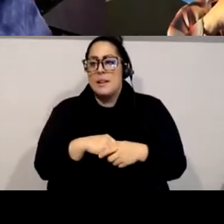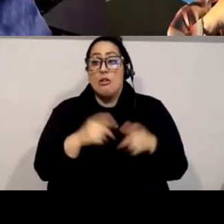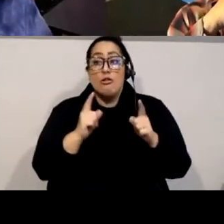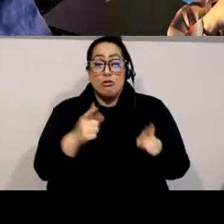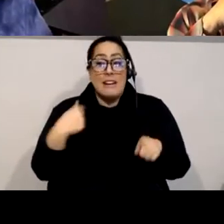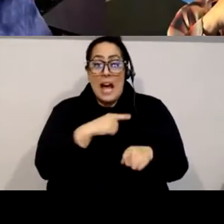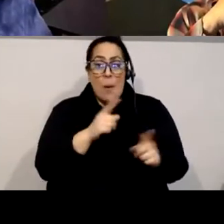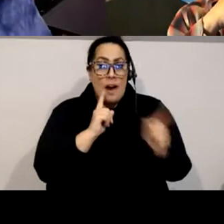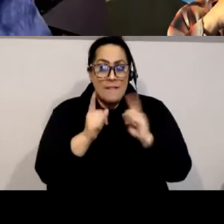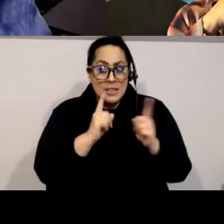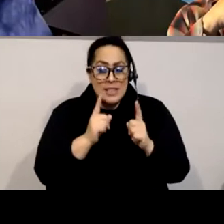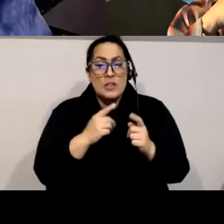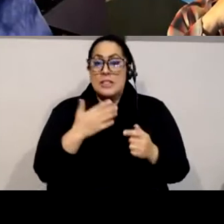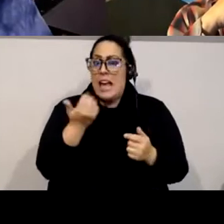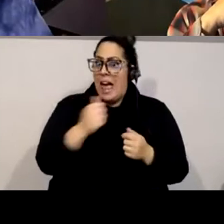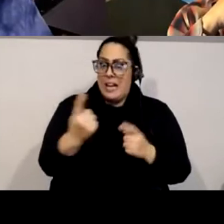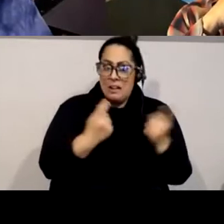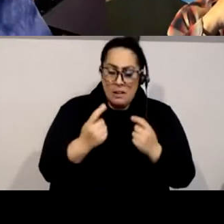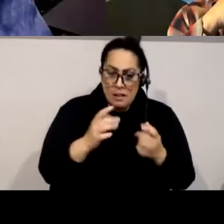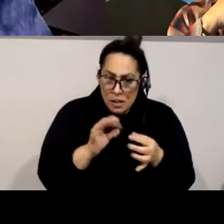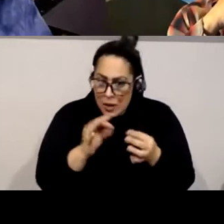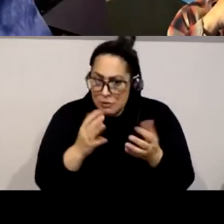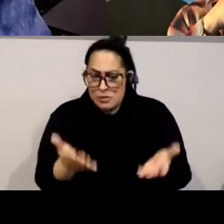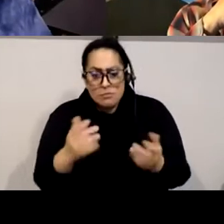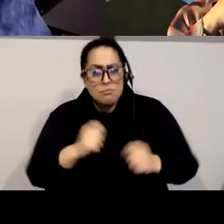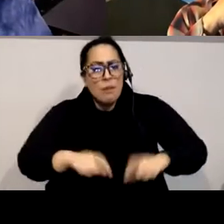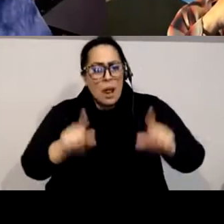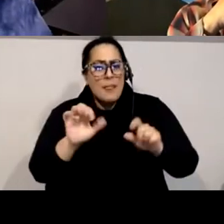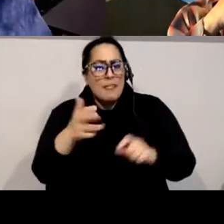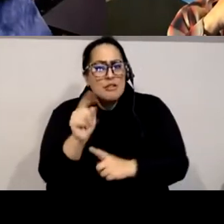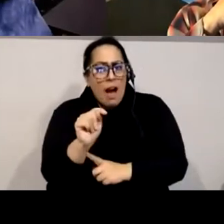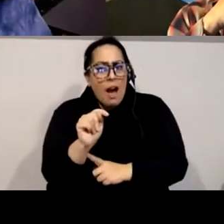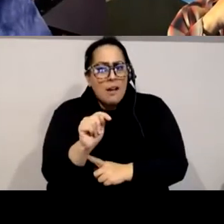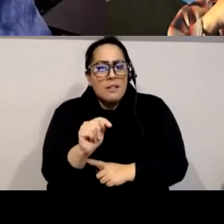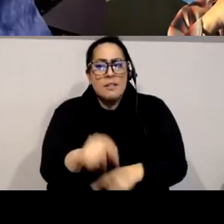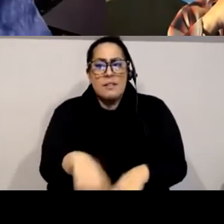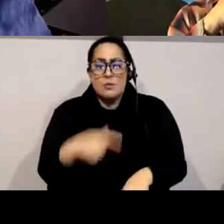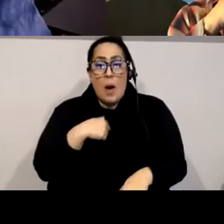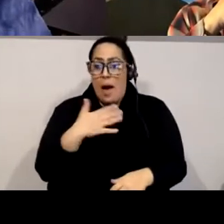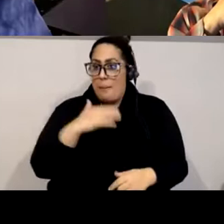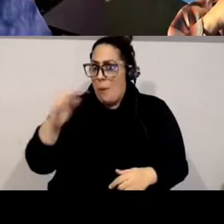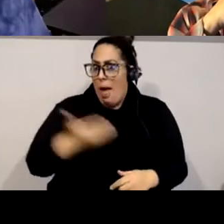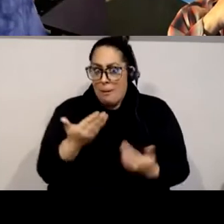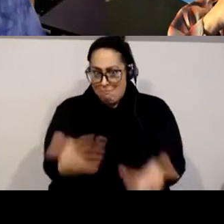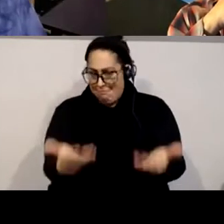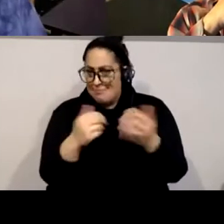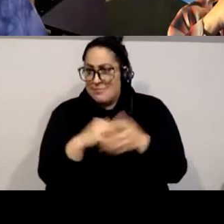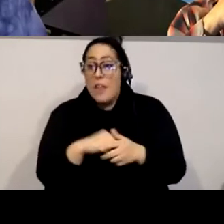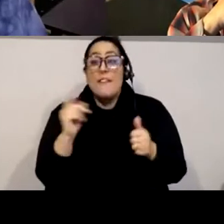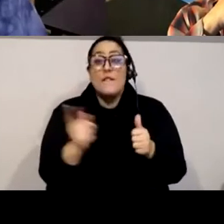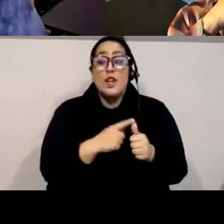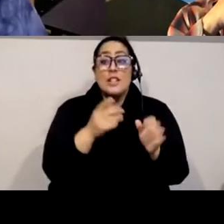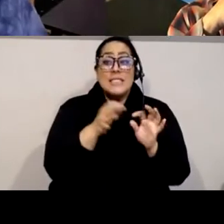conversation, bring them into the chat so that we can just sort of address them as, as they come up. So I welcome that. So the first definition